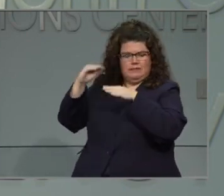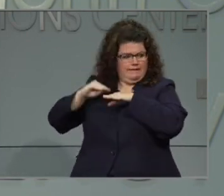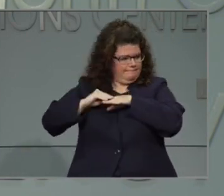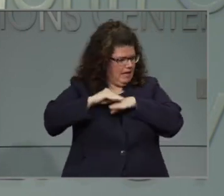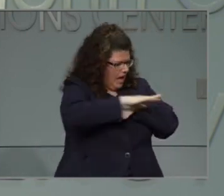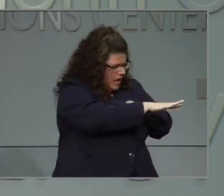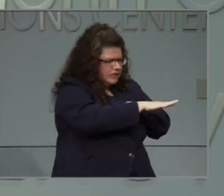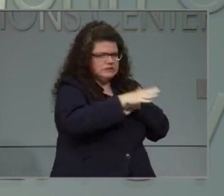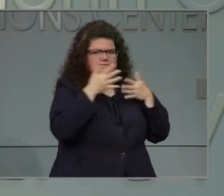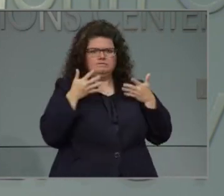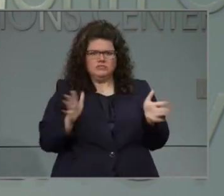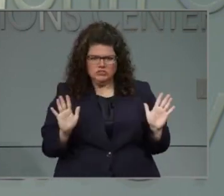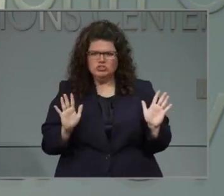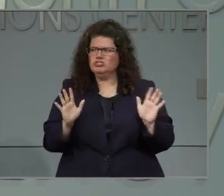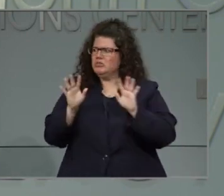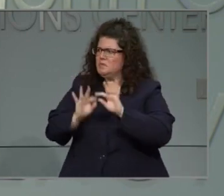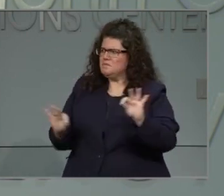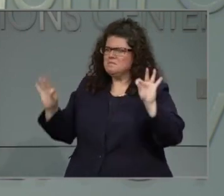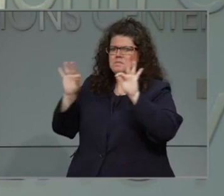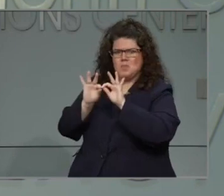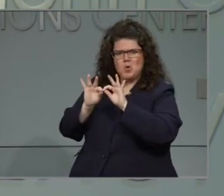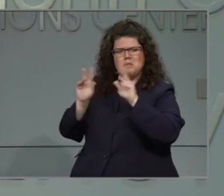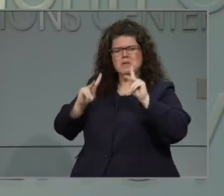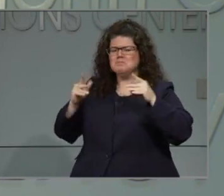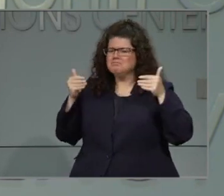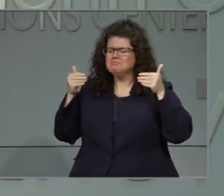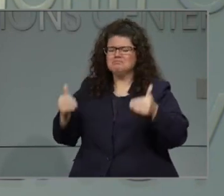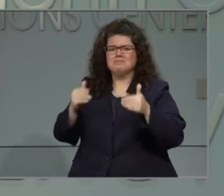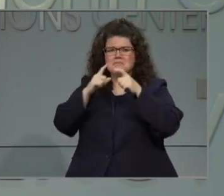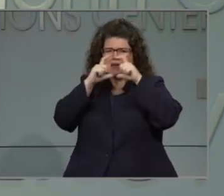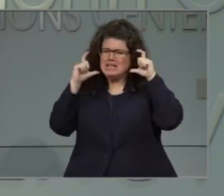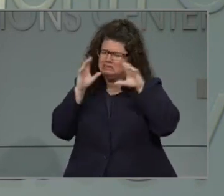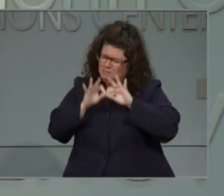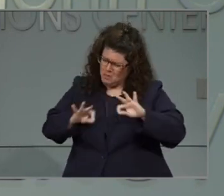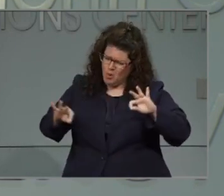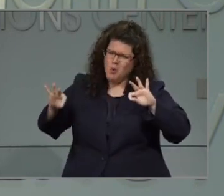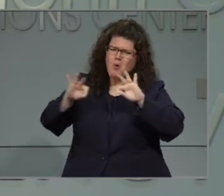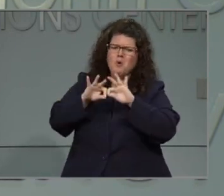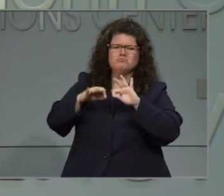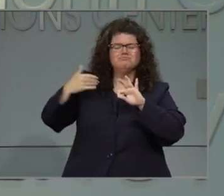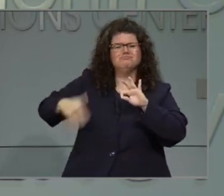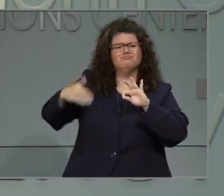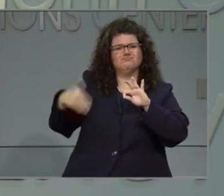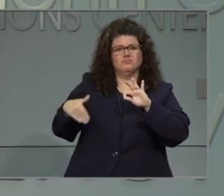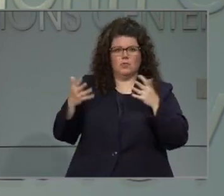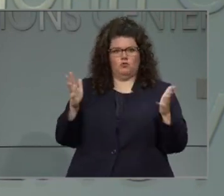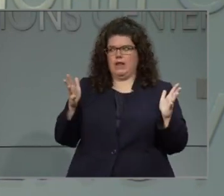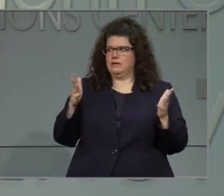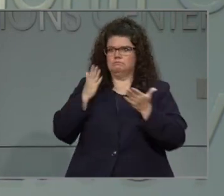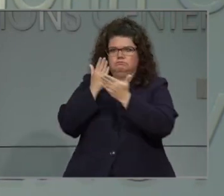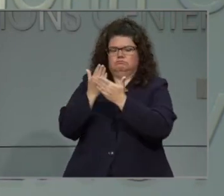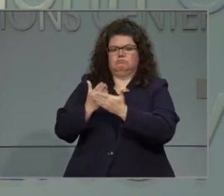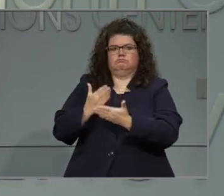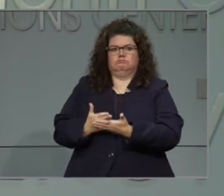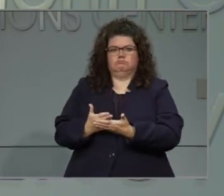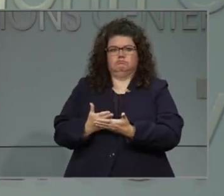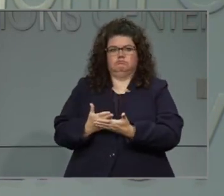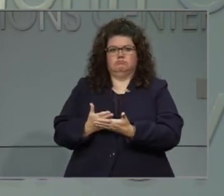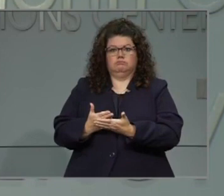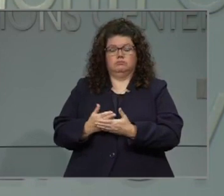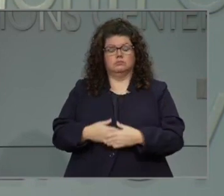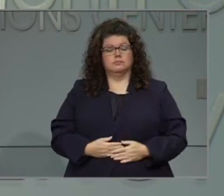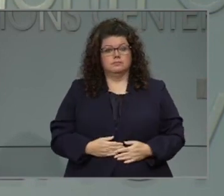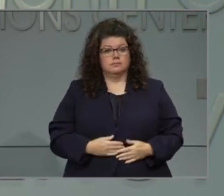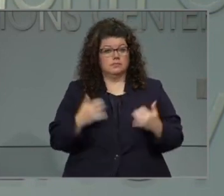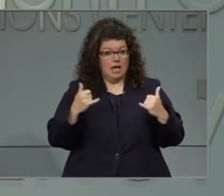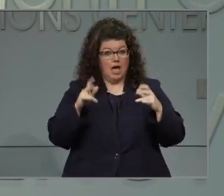important it is for people to wear masks. And when elected leaders and